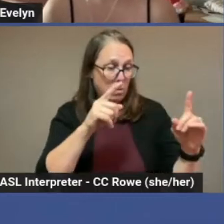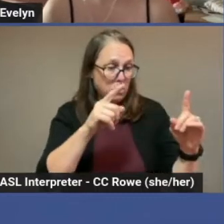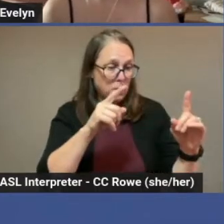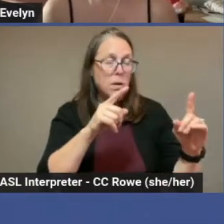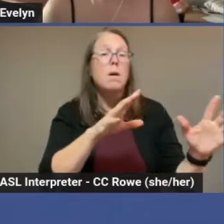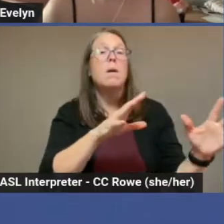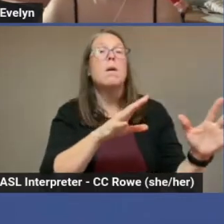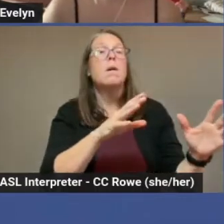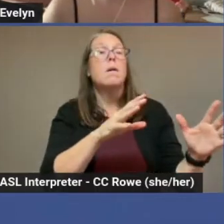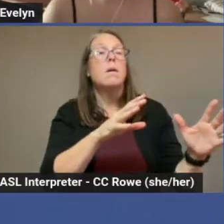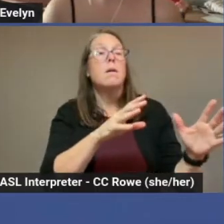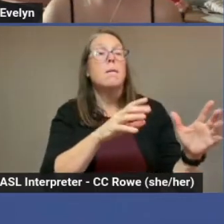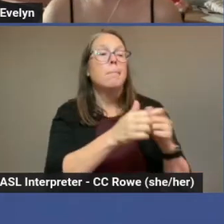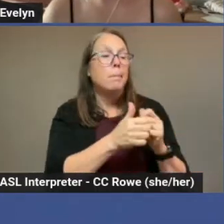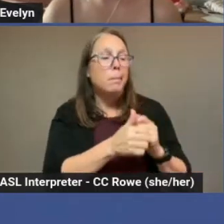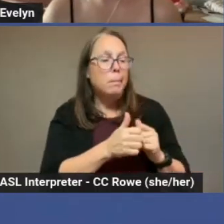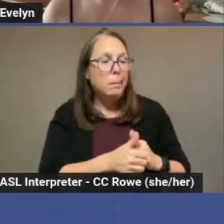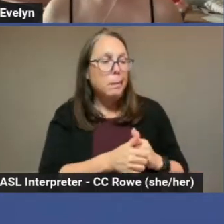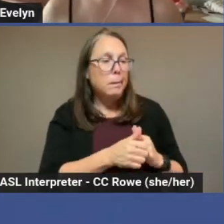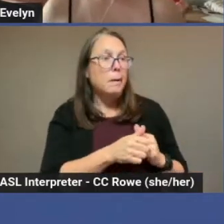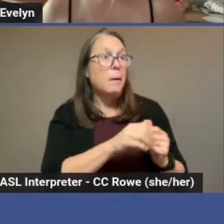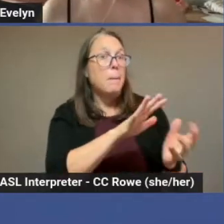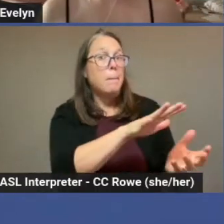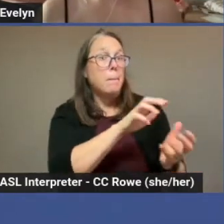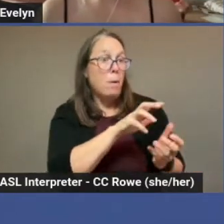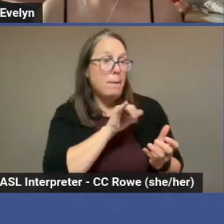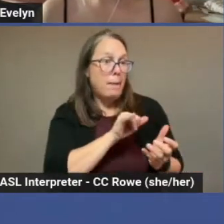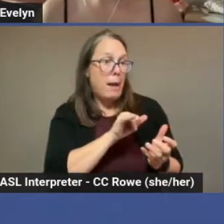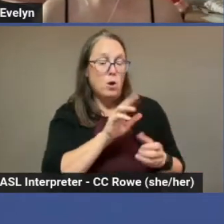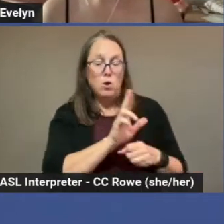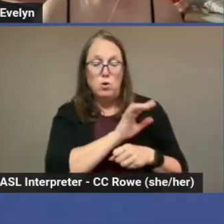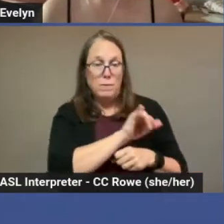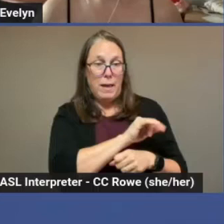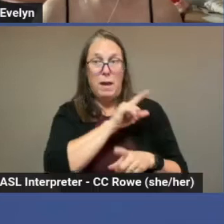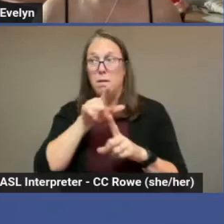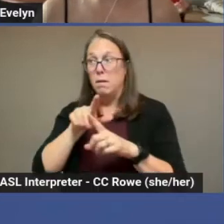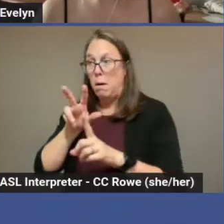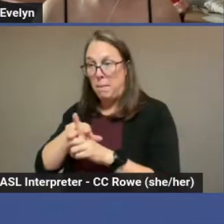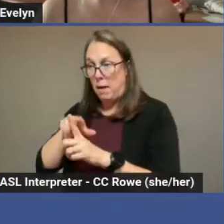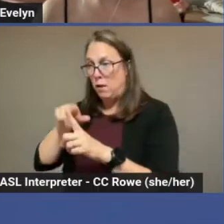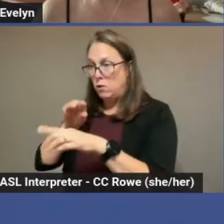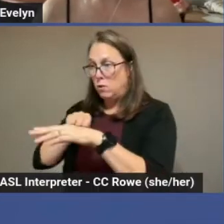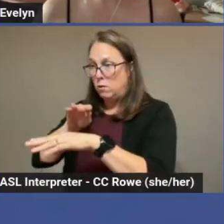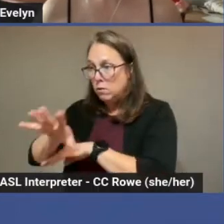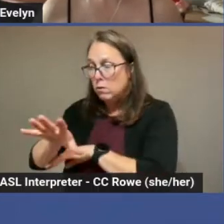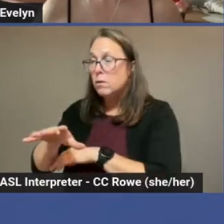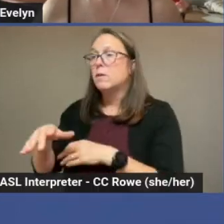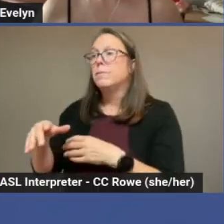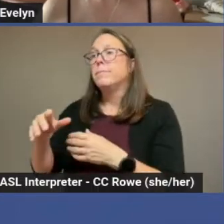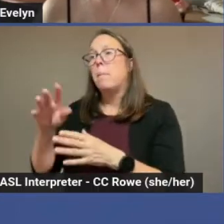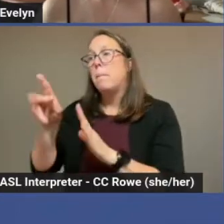influence policy makers, stakeholders, local legislation, wherever it's needed.